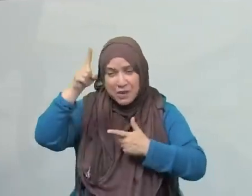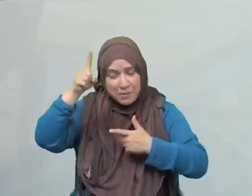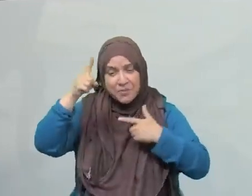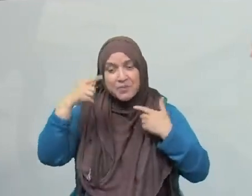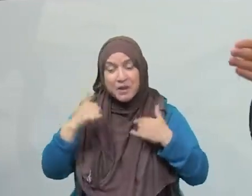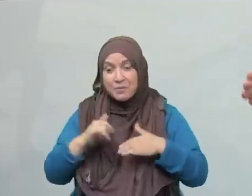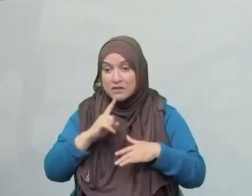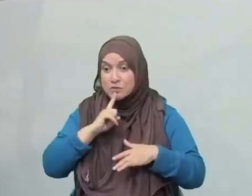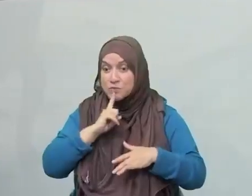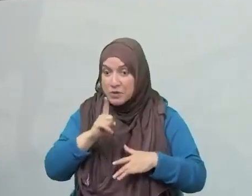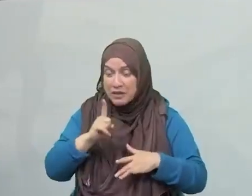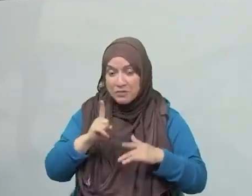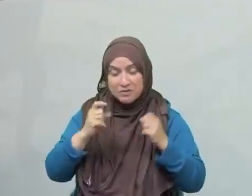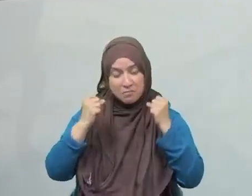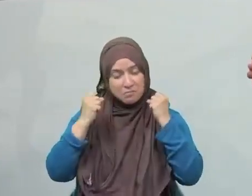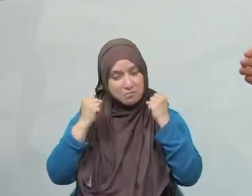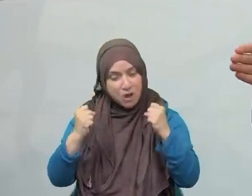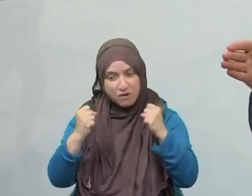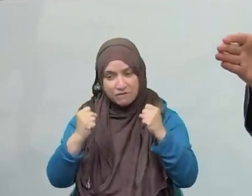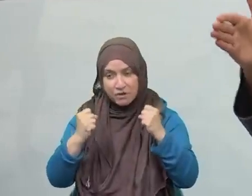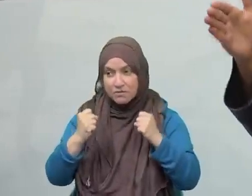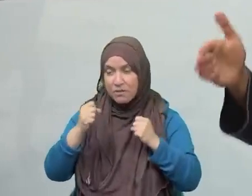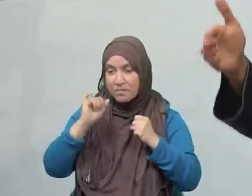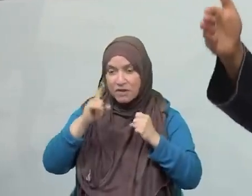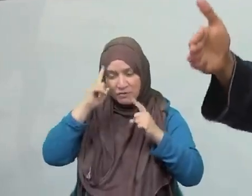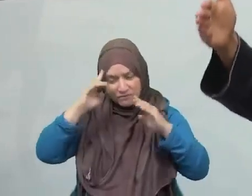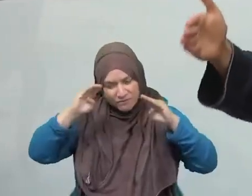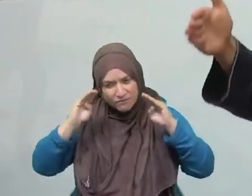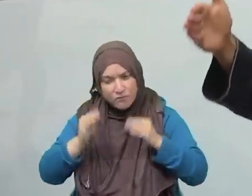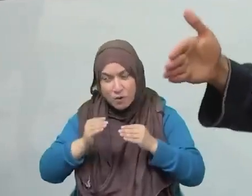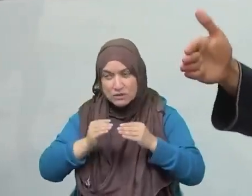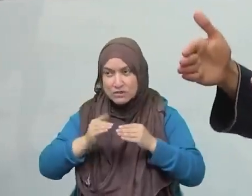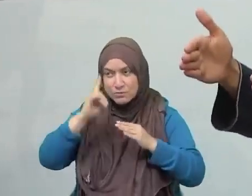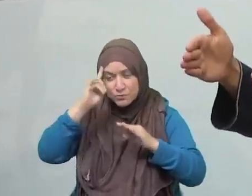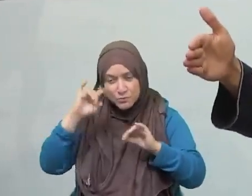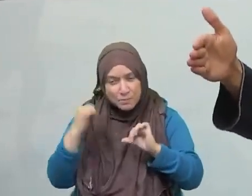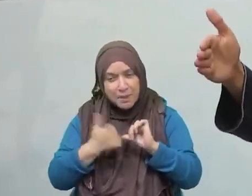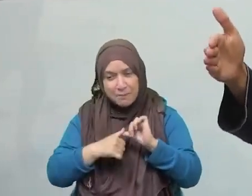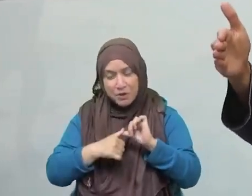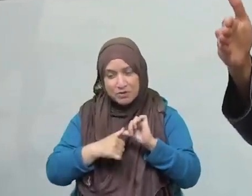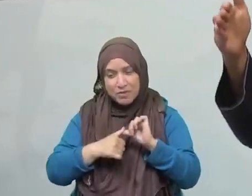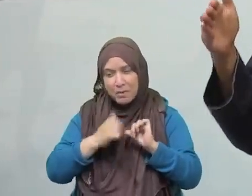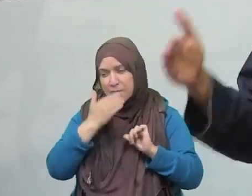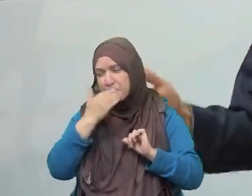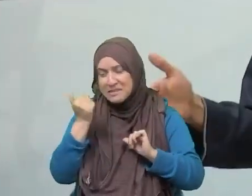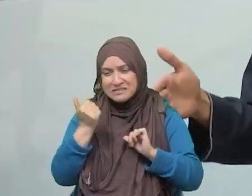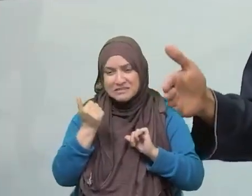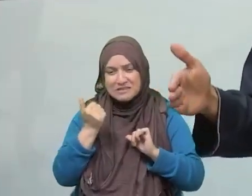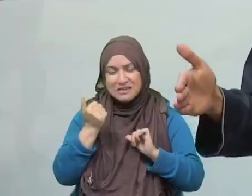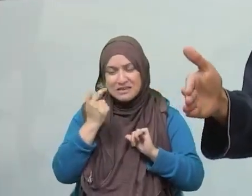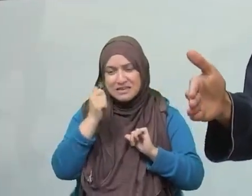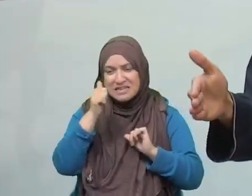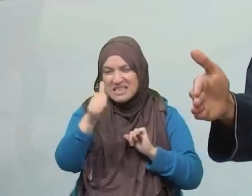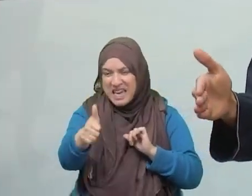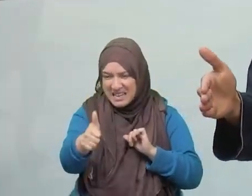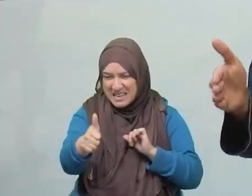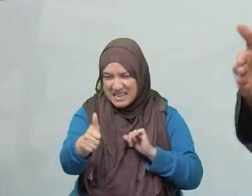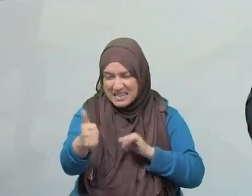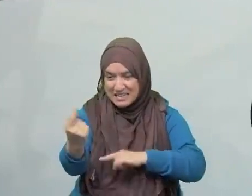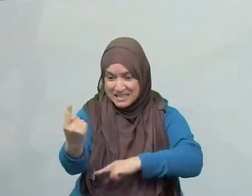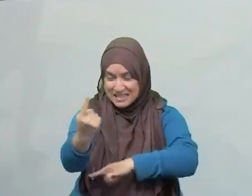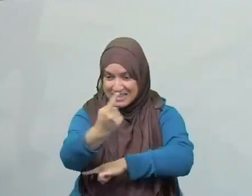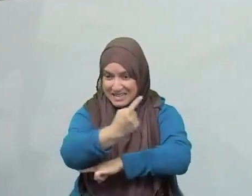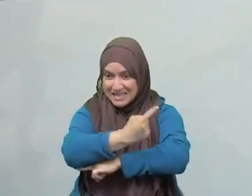the best du'as and the best seasons. The best 10 days of the year are the first 10 days of Dhul-Hijjah.